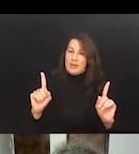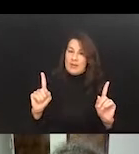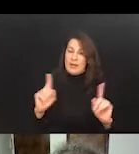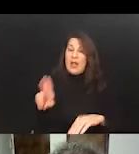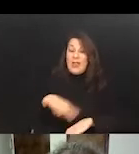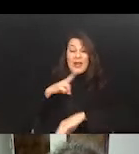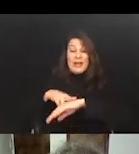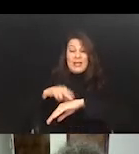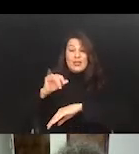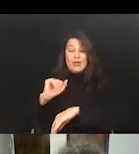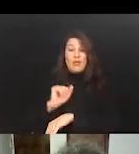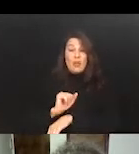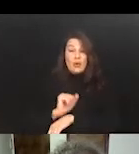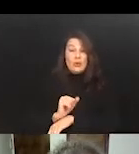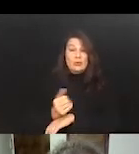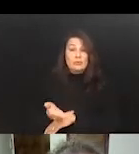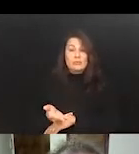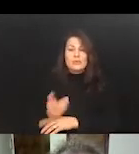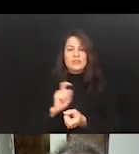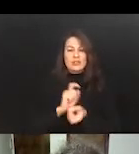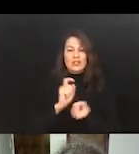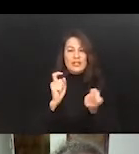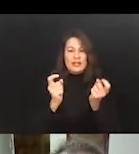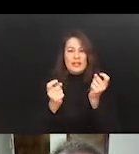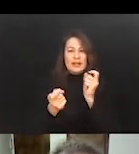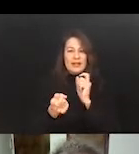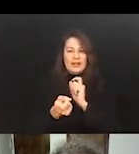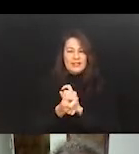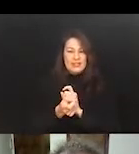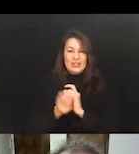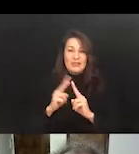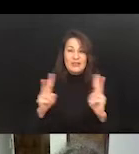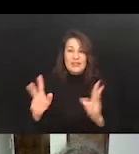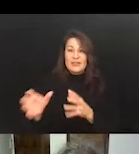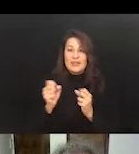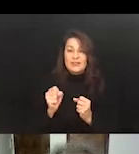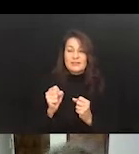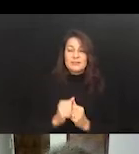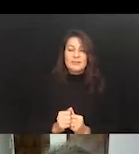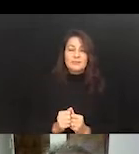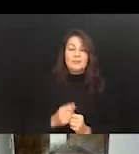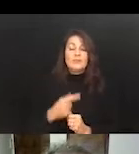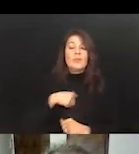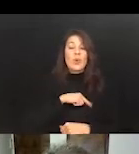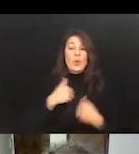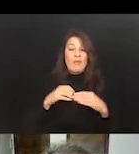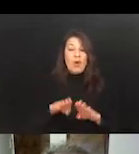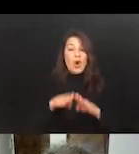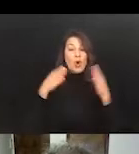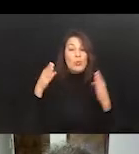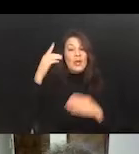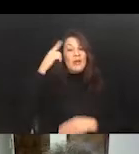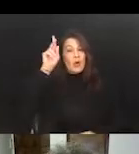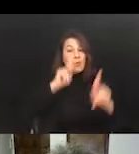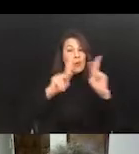work has been changing at an accelerated rate. And we have an opening now for persons with